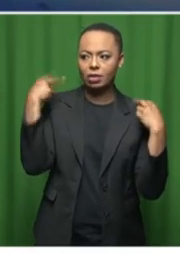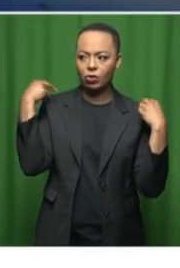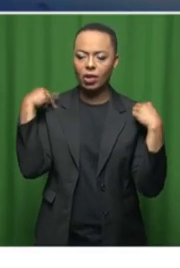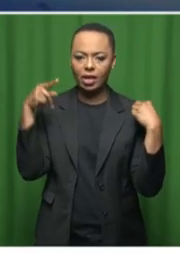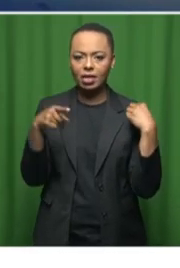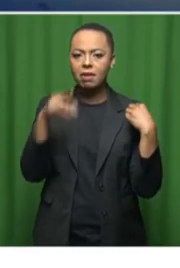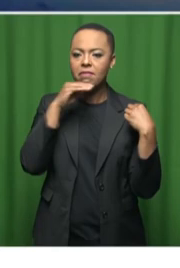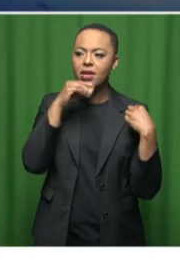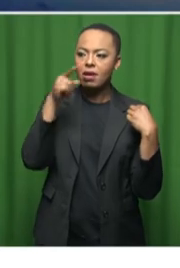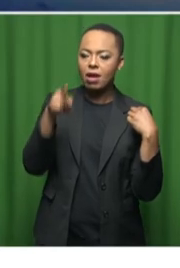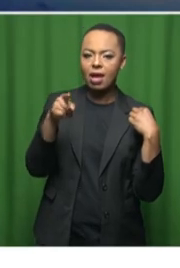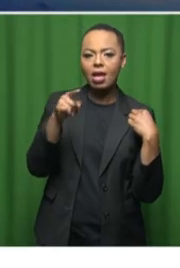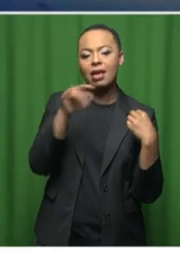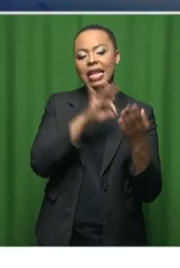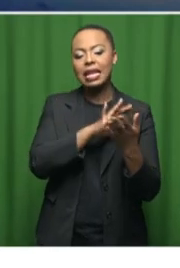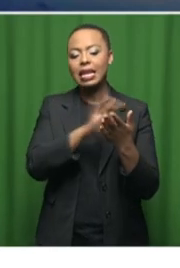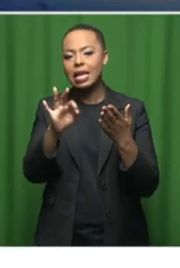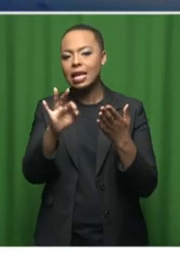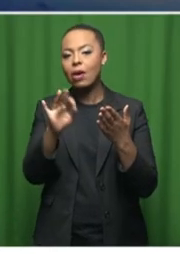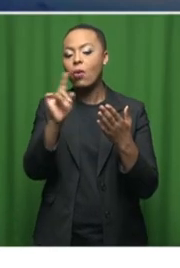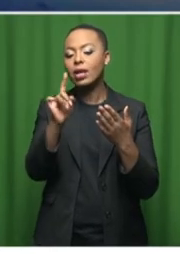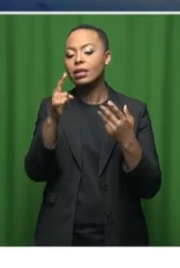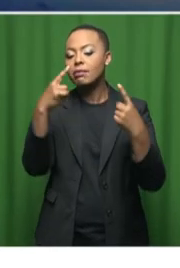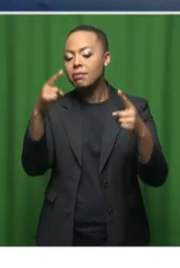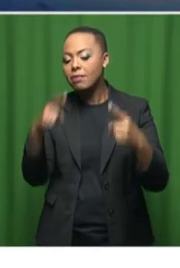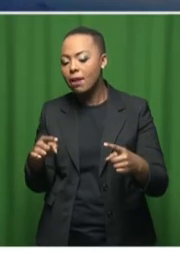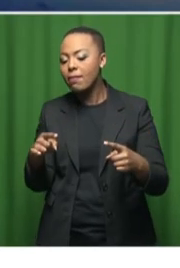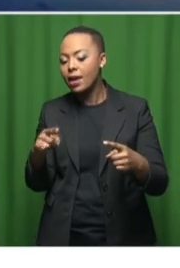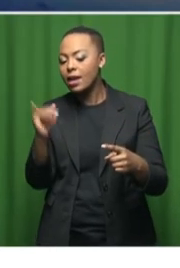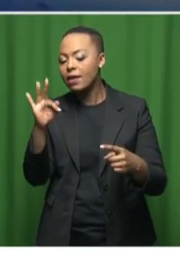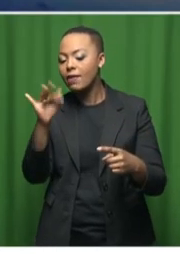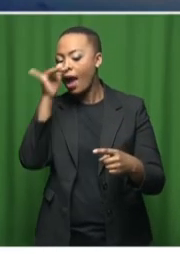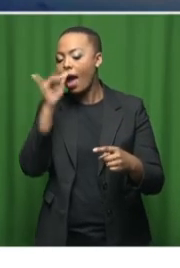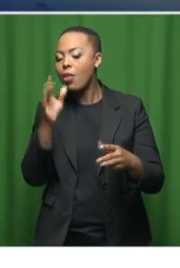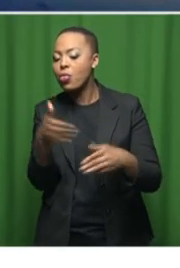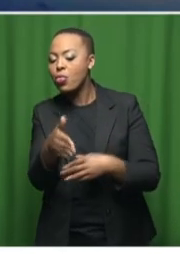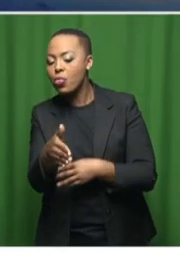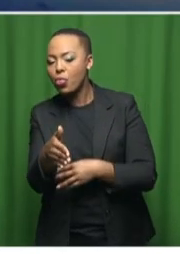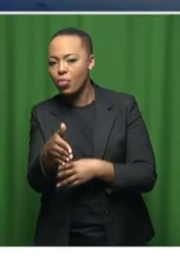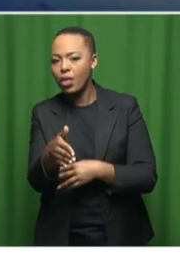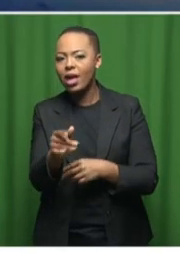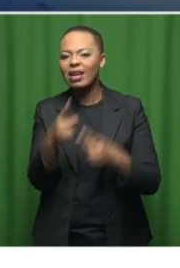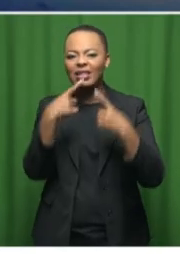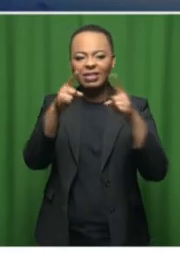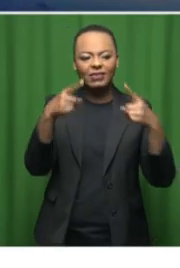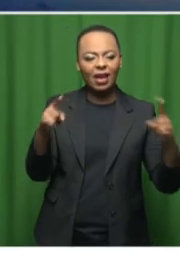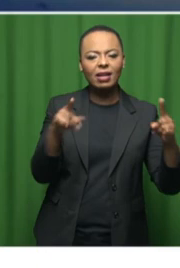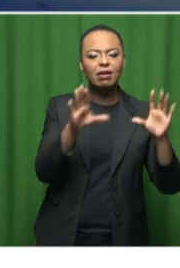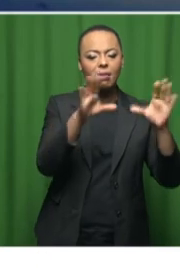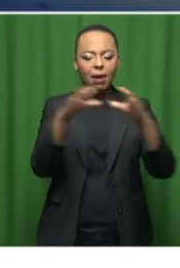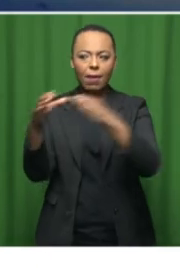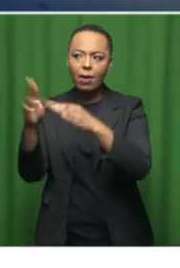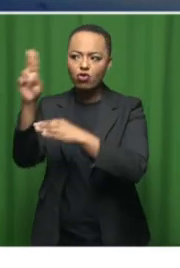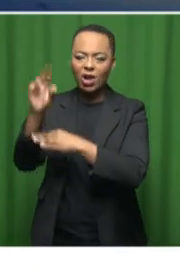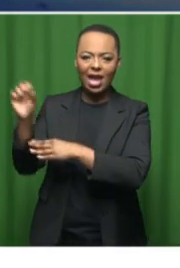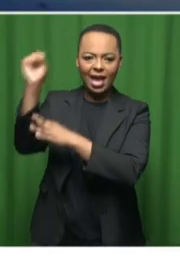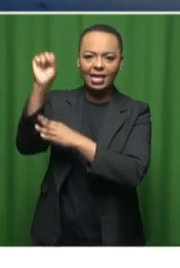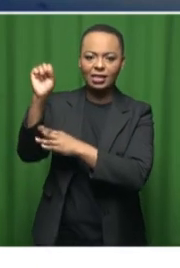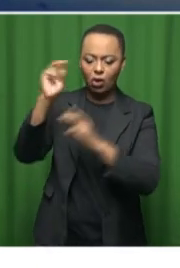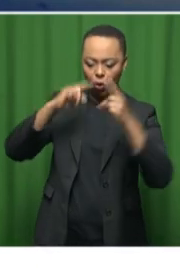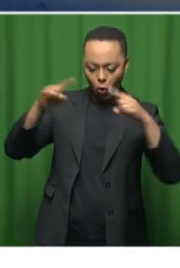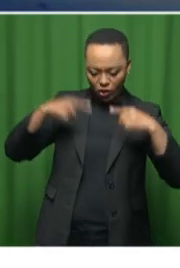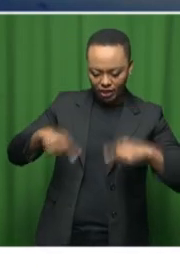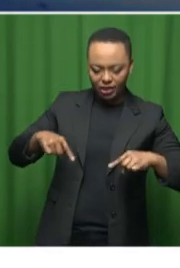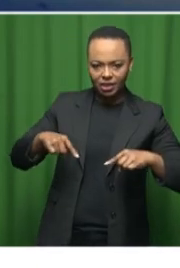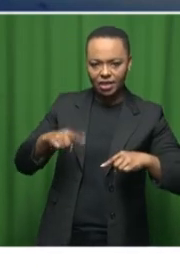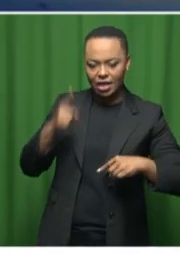those gets audited by different entities and different bodies. We've been audited by U.S. for aviation safety.